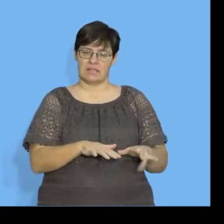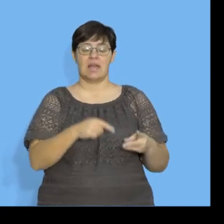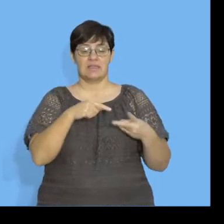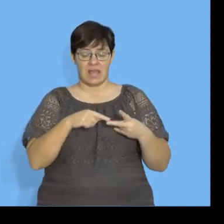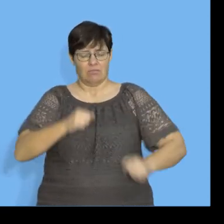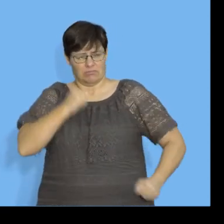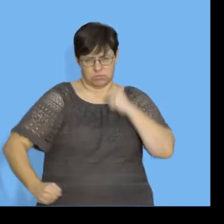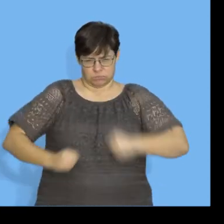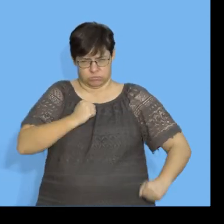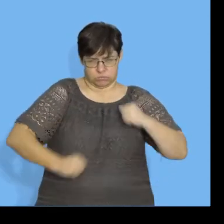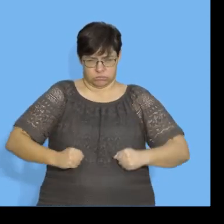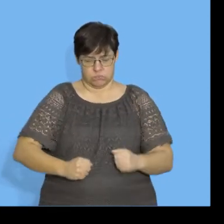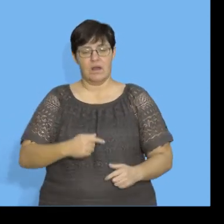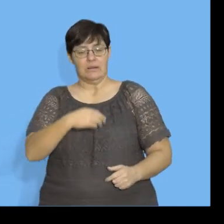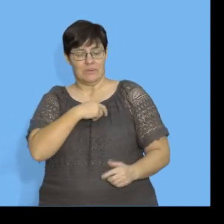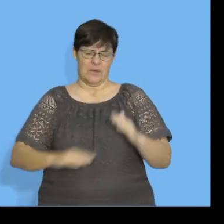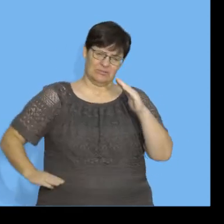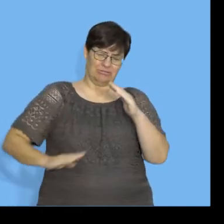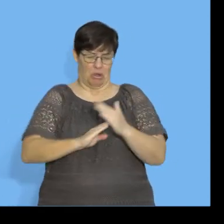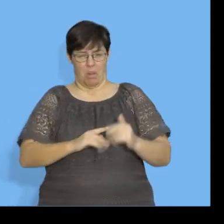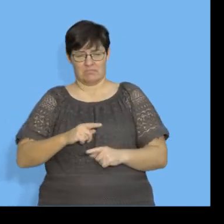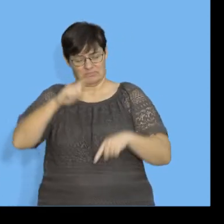heart rate during exercise. Okay.